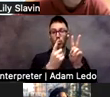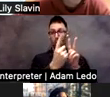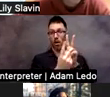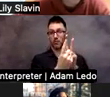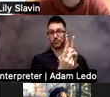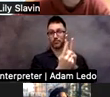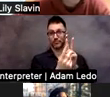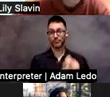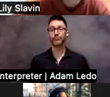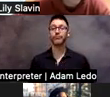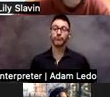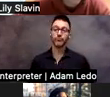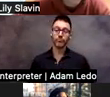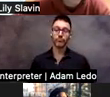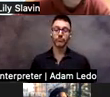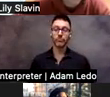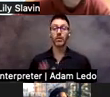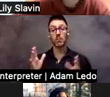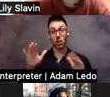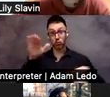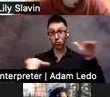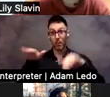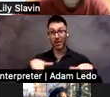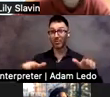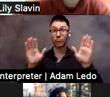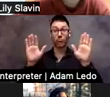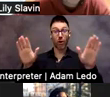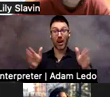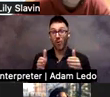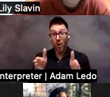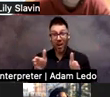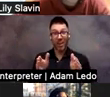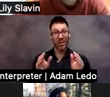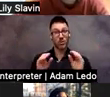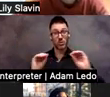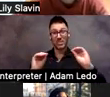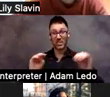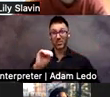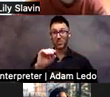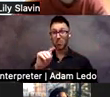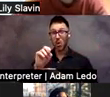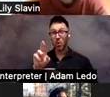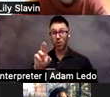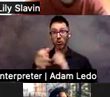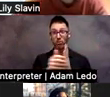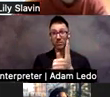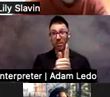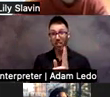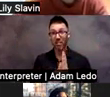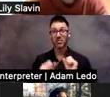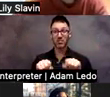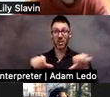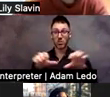And so swimming is a great medium to teach motor skills. You could do fitness in the pool. It's